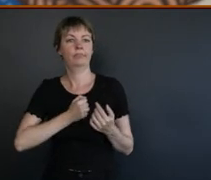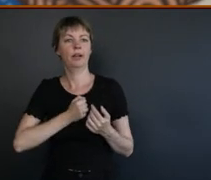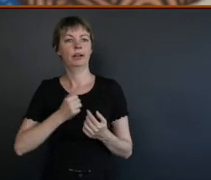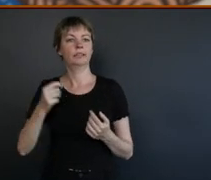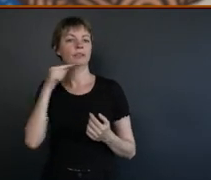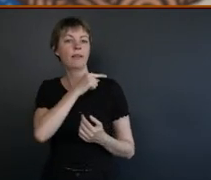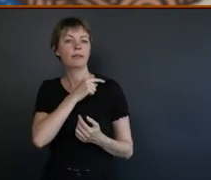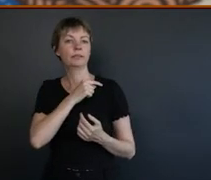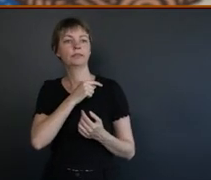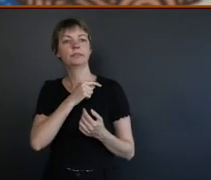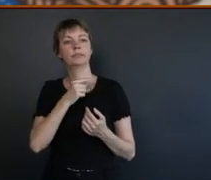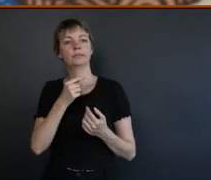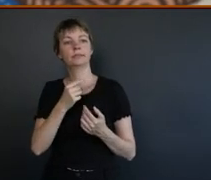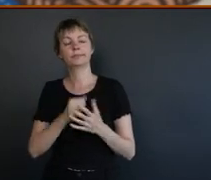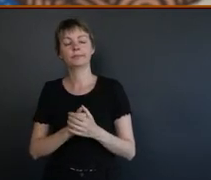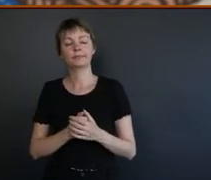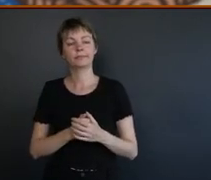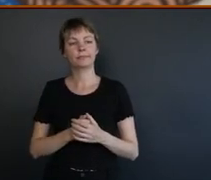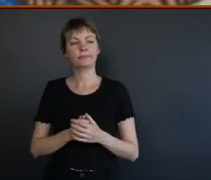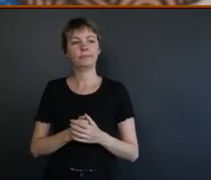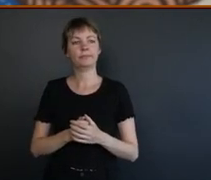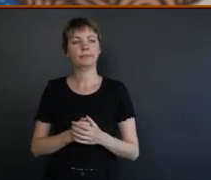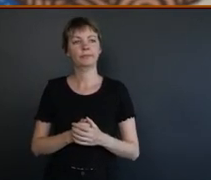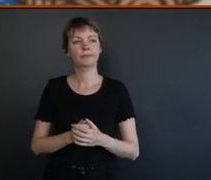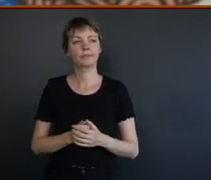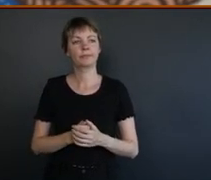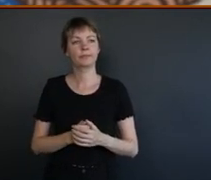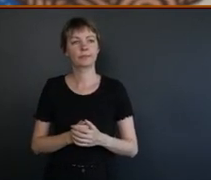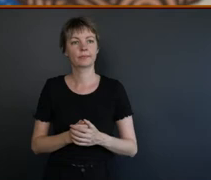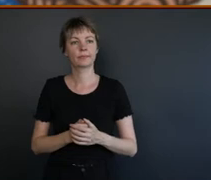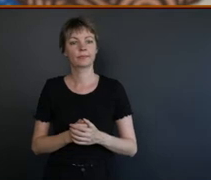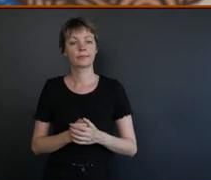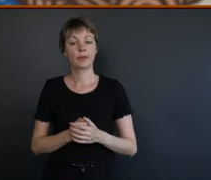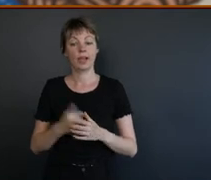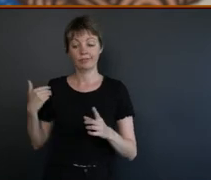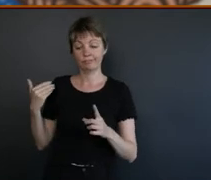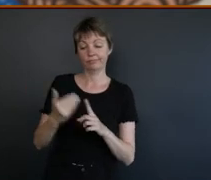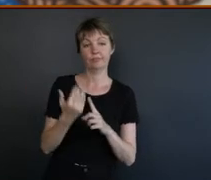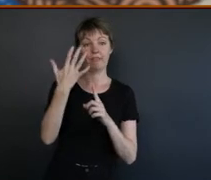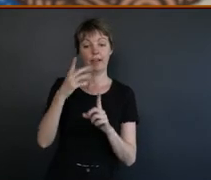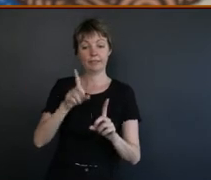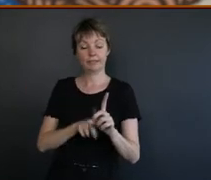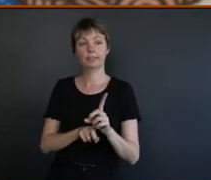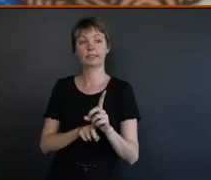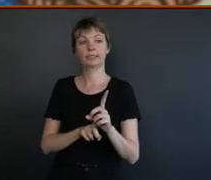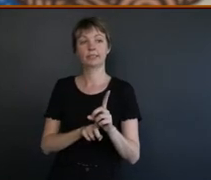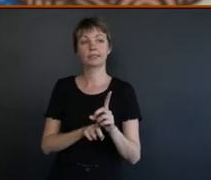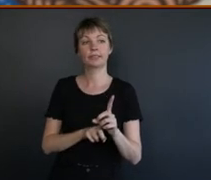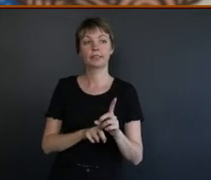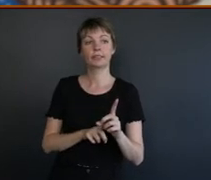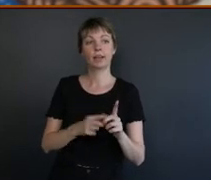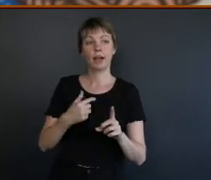And also, what I've found out of it all in five years that I've